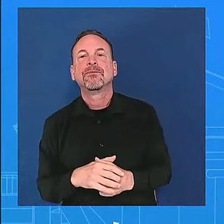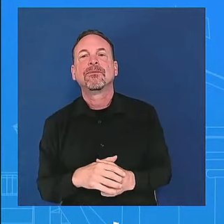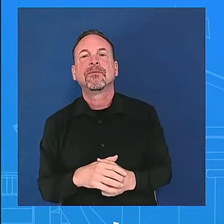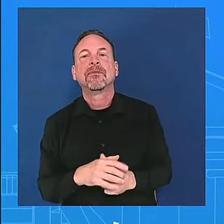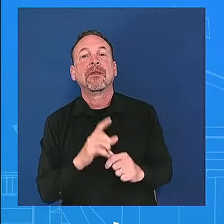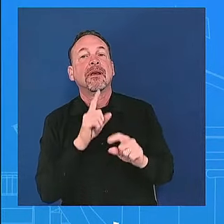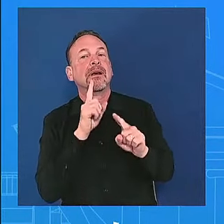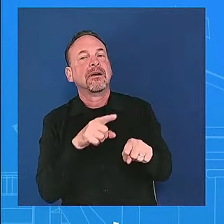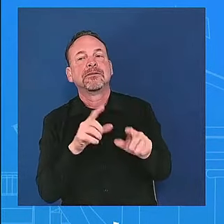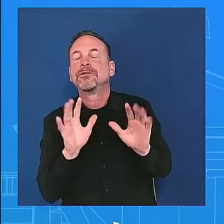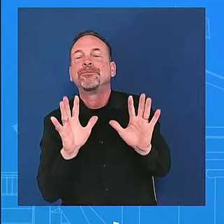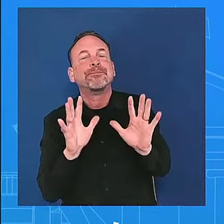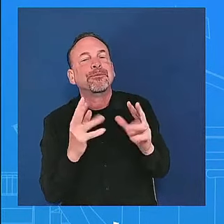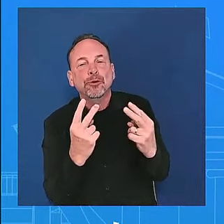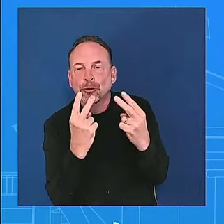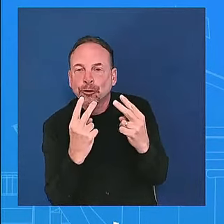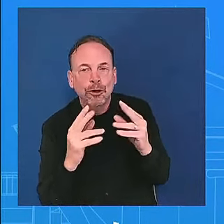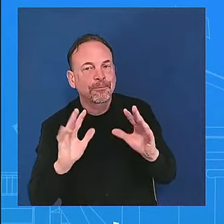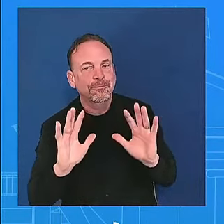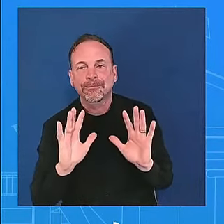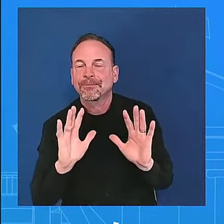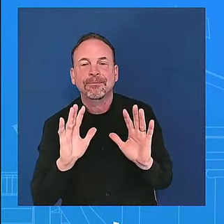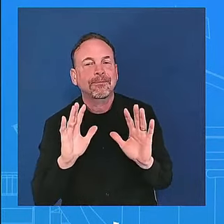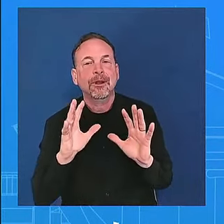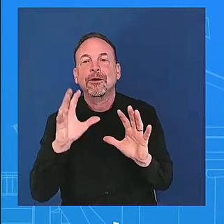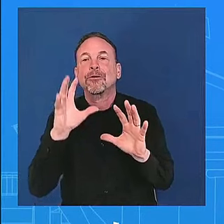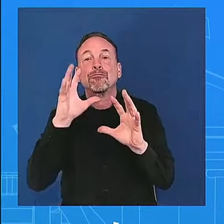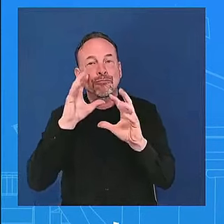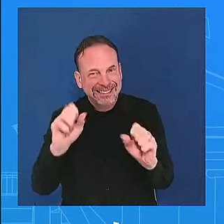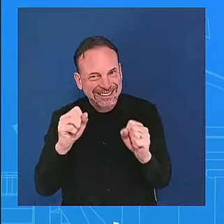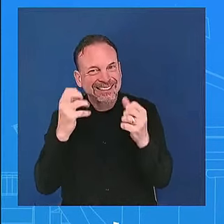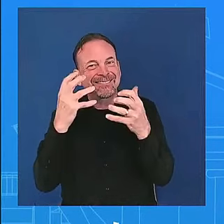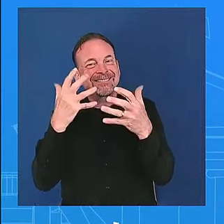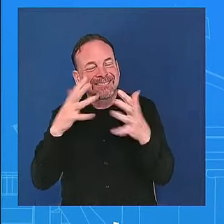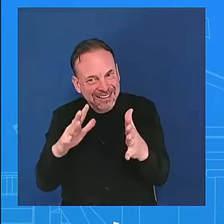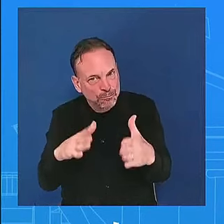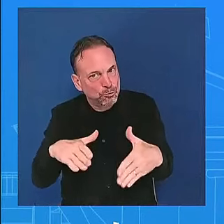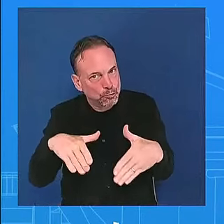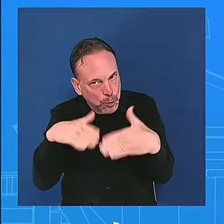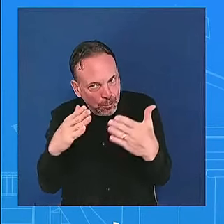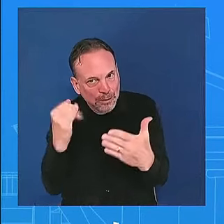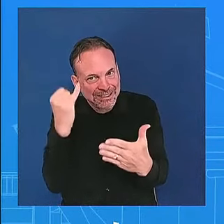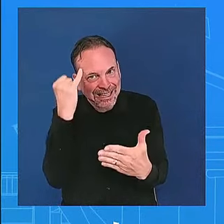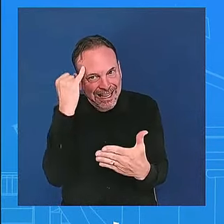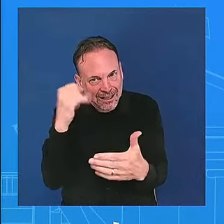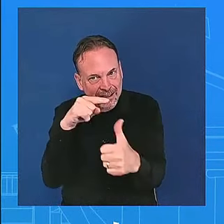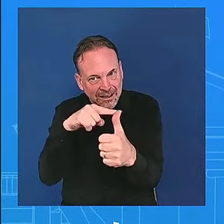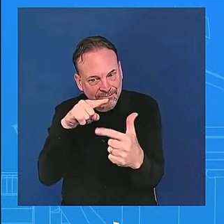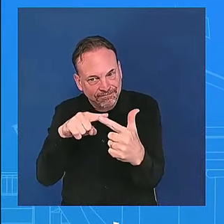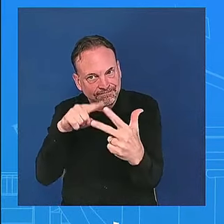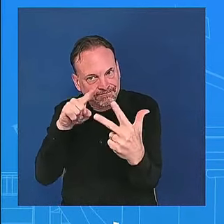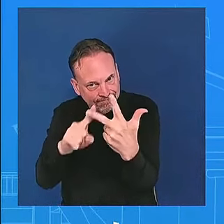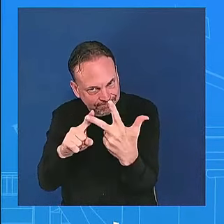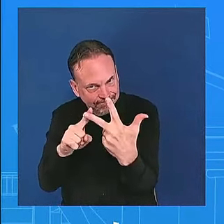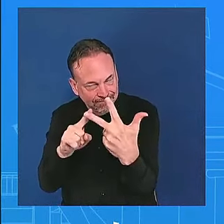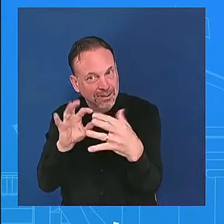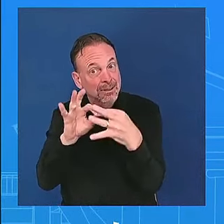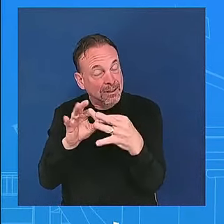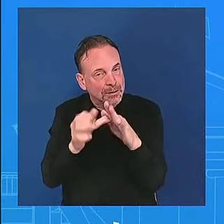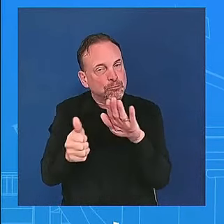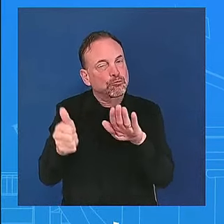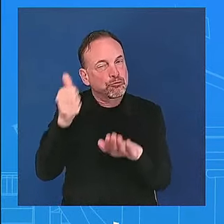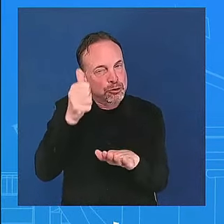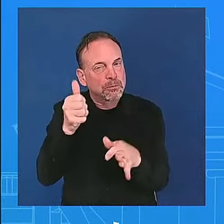conservative legal experts who agree with us who agree with us at least on the term limits they've been very clear as well okay